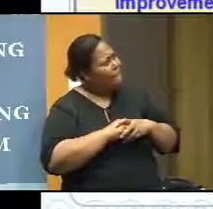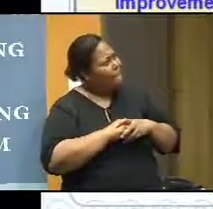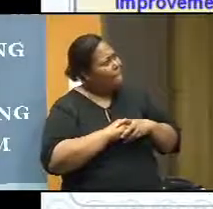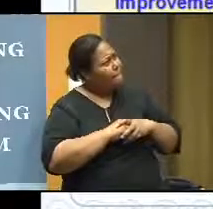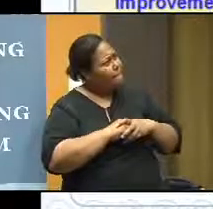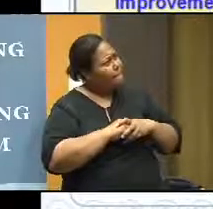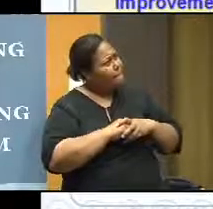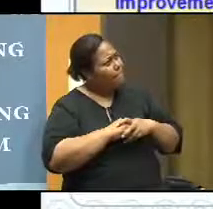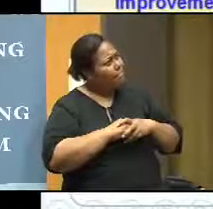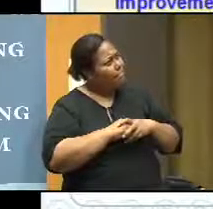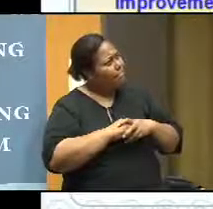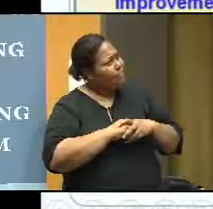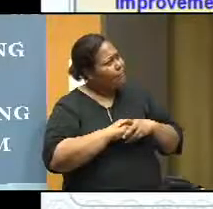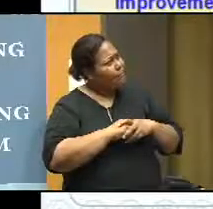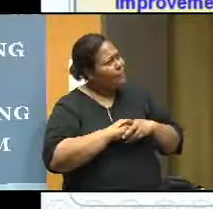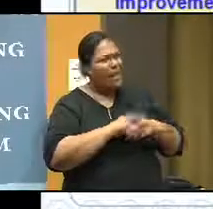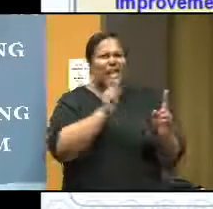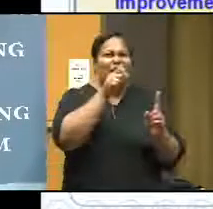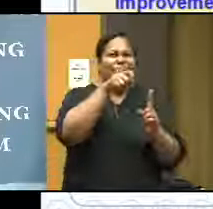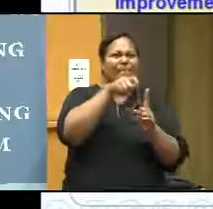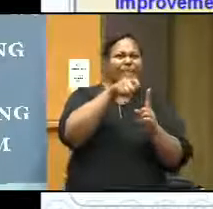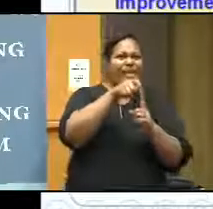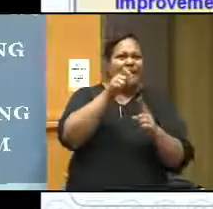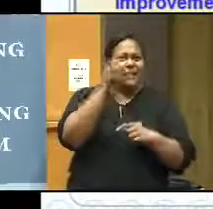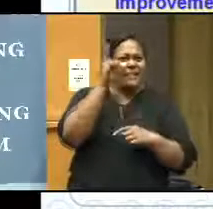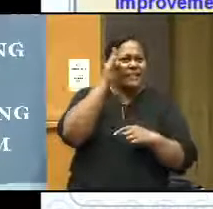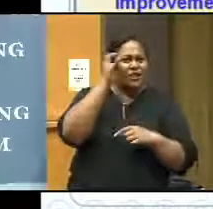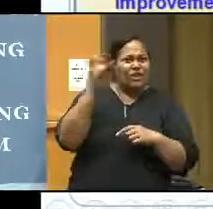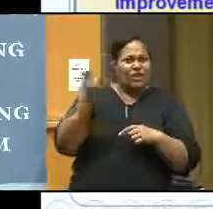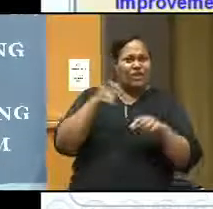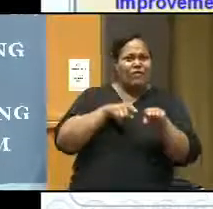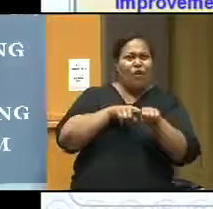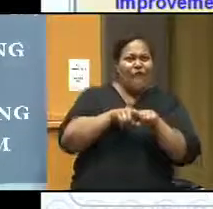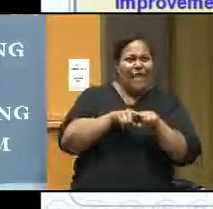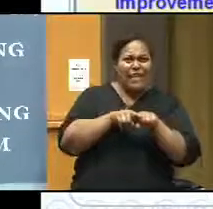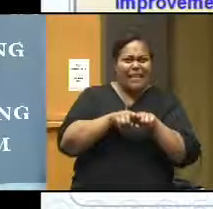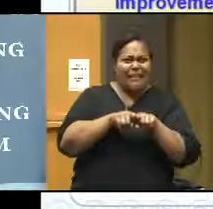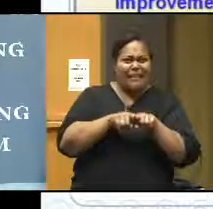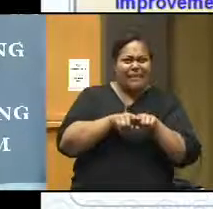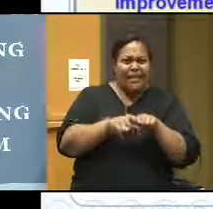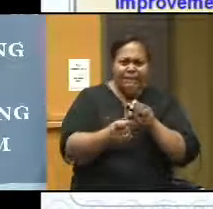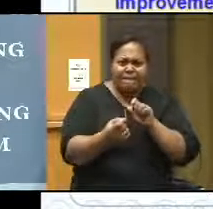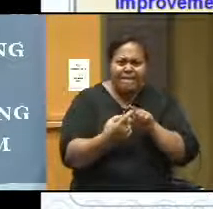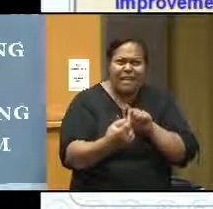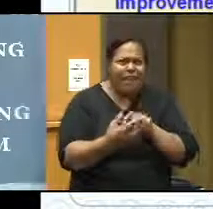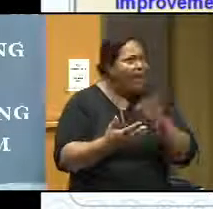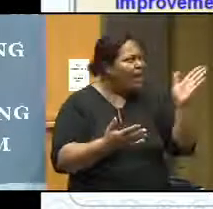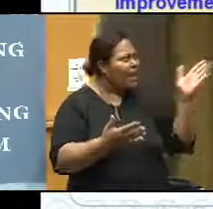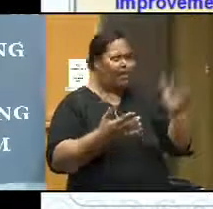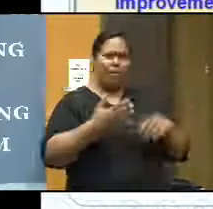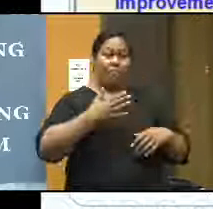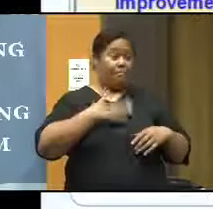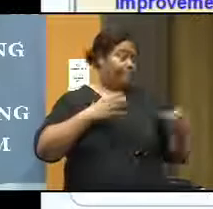the assessment here. The assessments, the type of assessments could be here, like informal observations. I do it in my